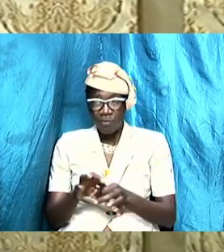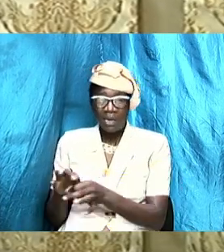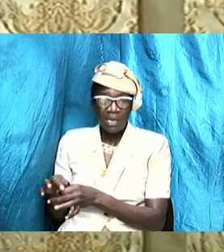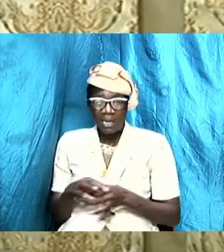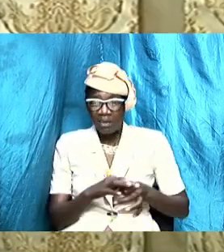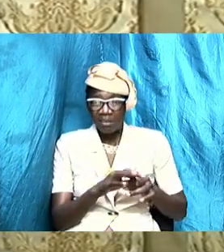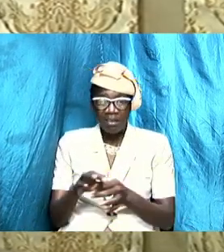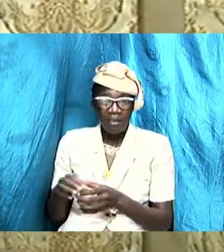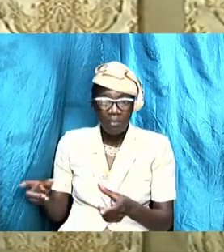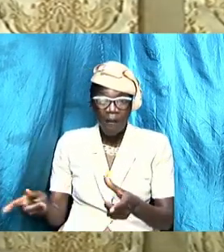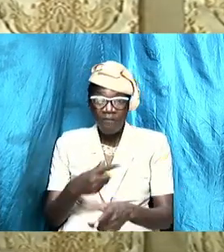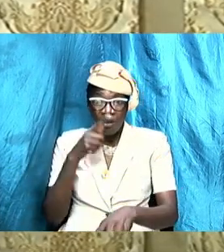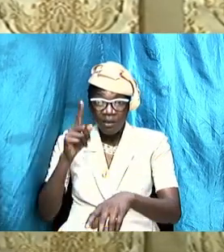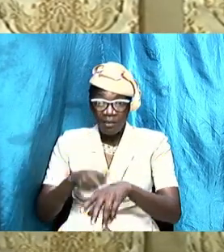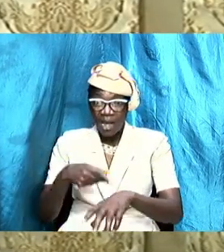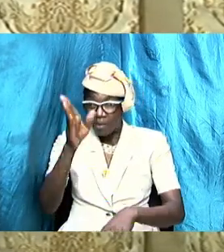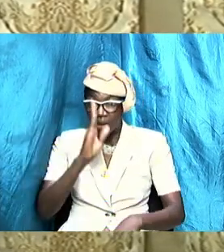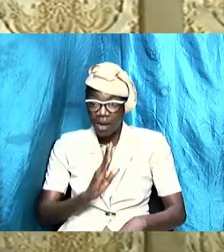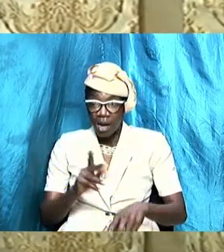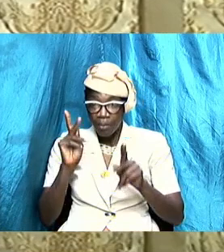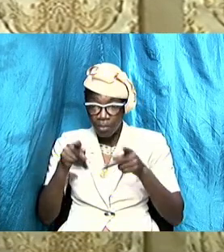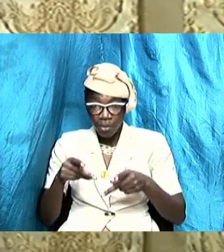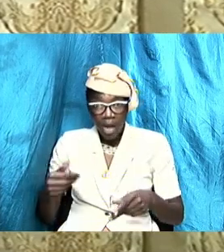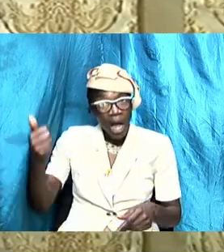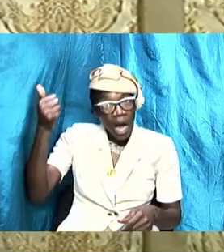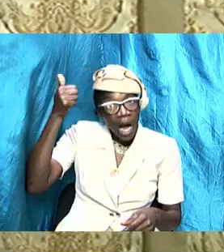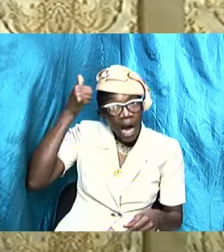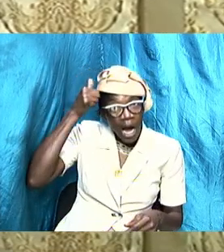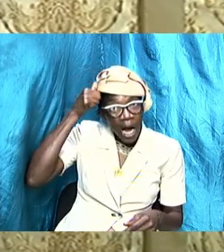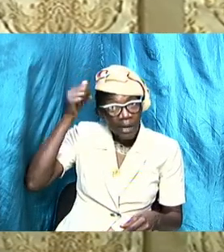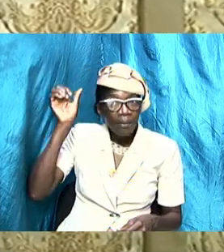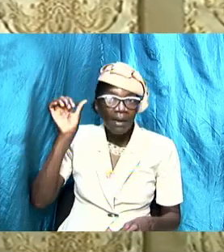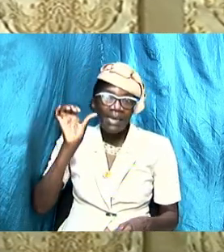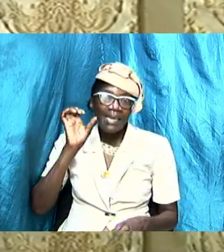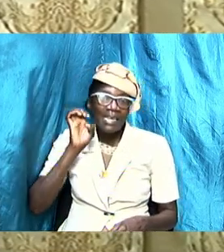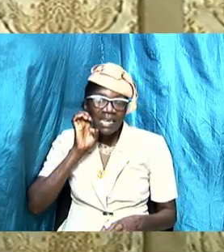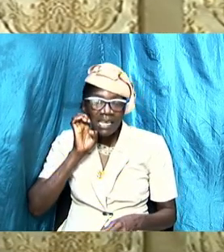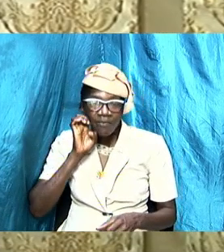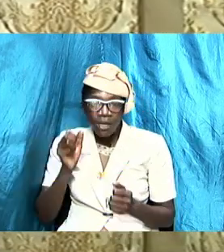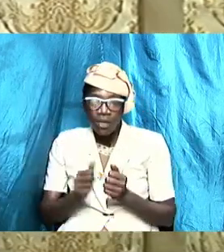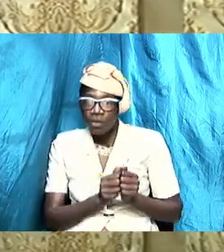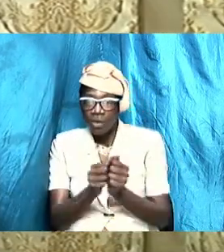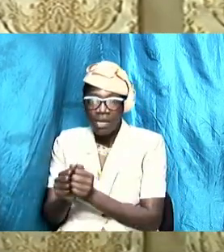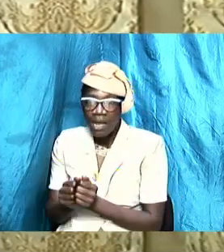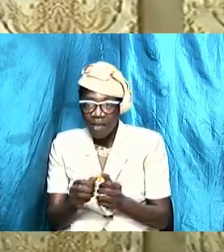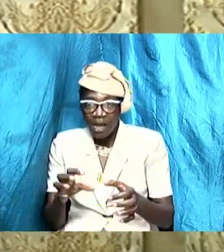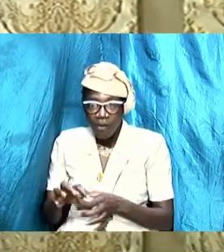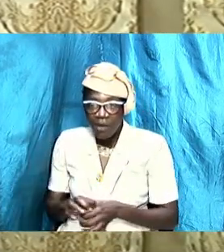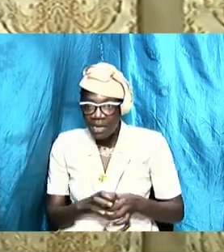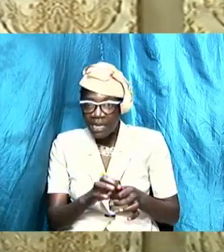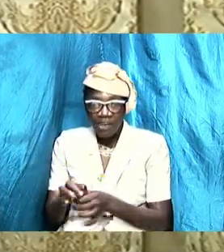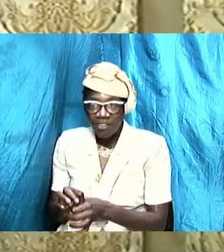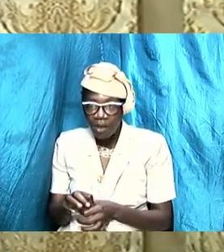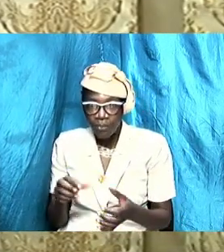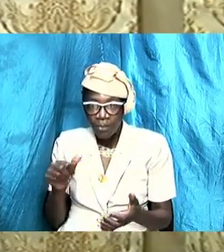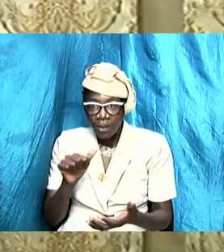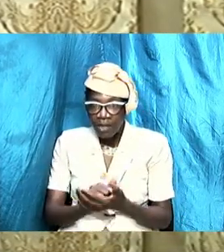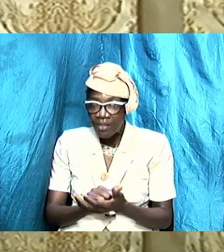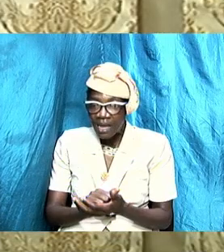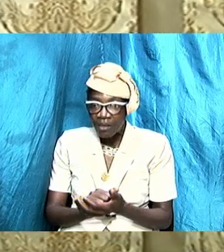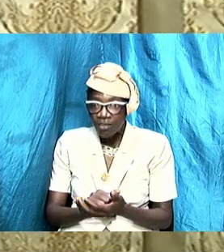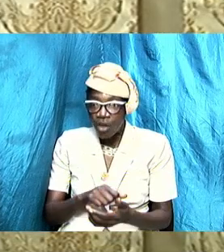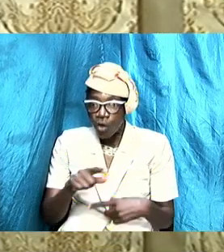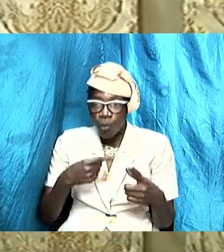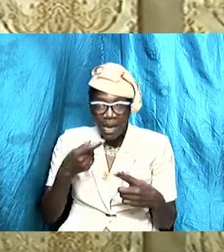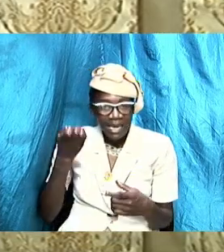that God put Adam and Eve together and the family was there and the relationship now exists that is when Satan showed his ugly